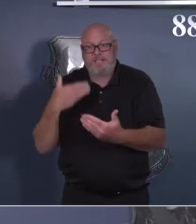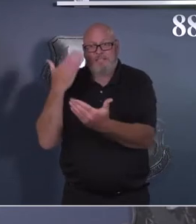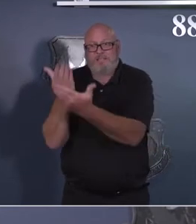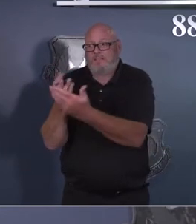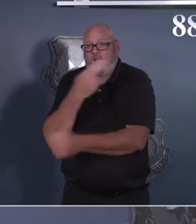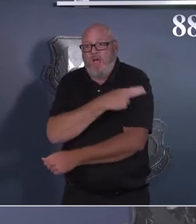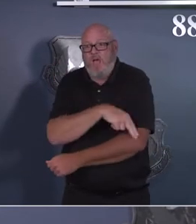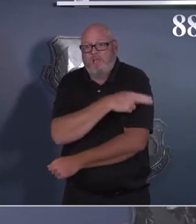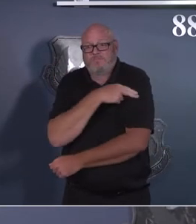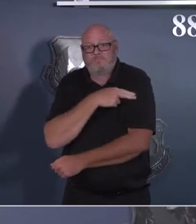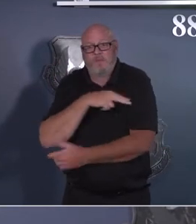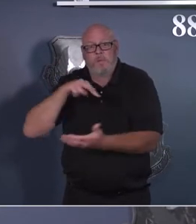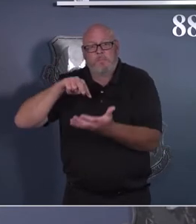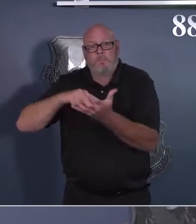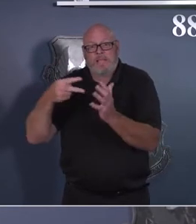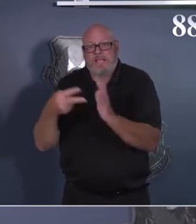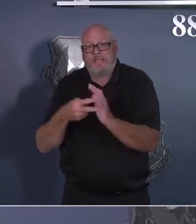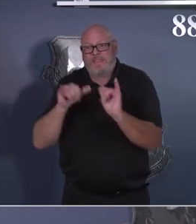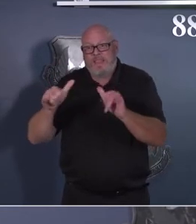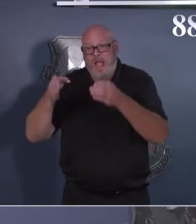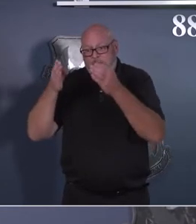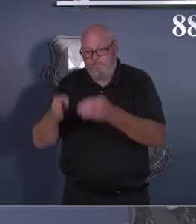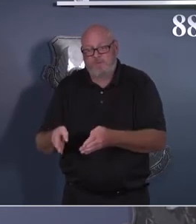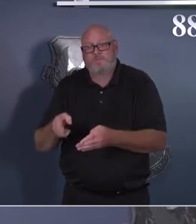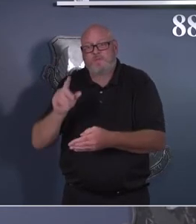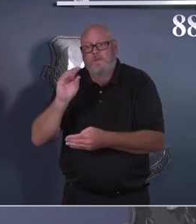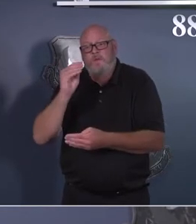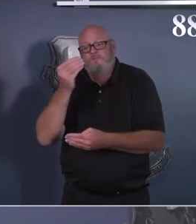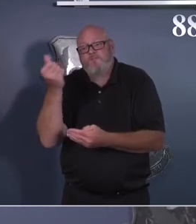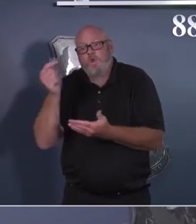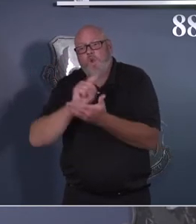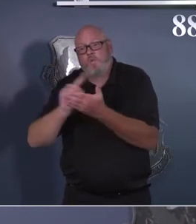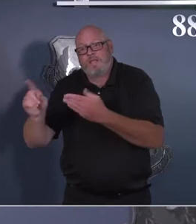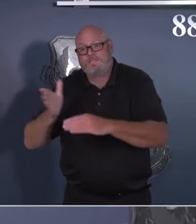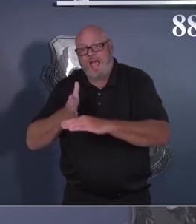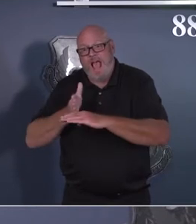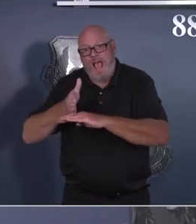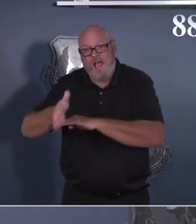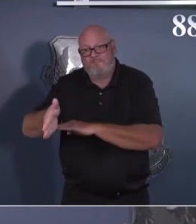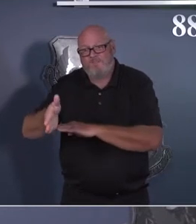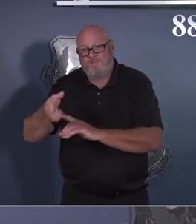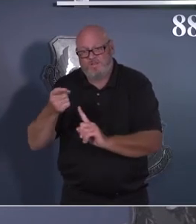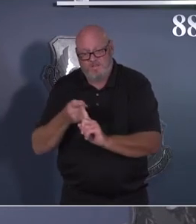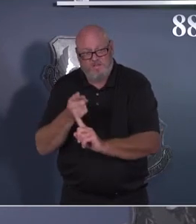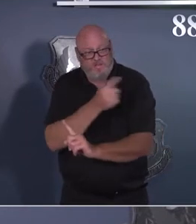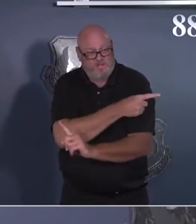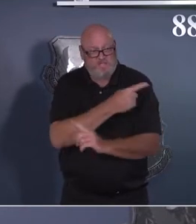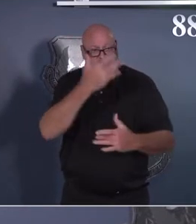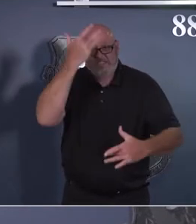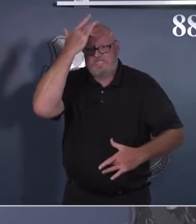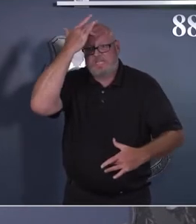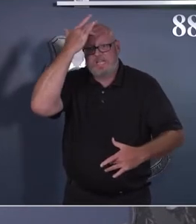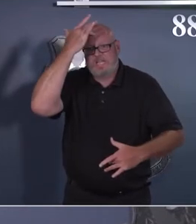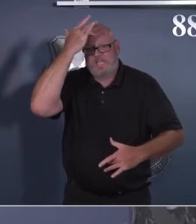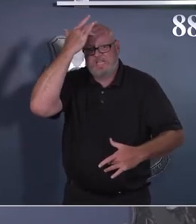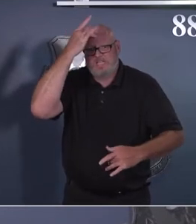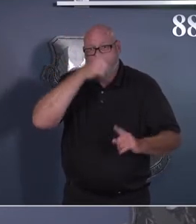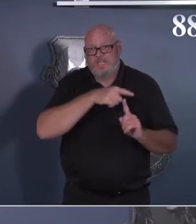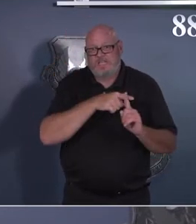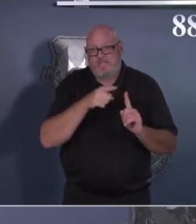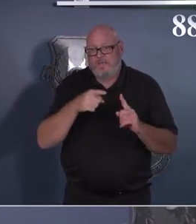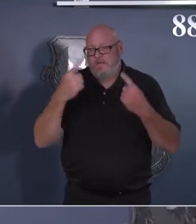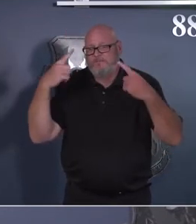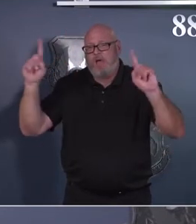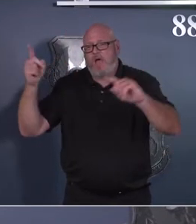And so we are seeing this surge now. We want to get ahead of this so that hospitalizations and hospital capacities do not become an